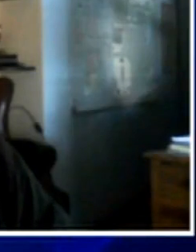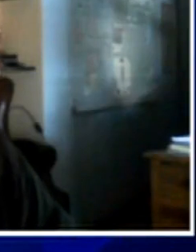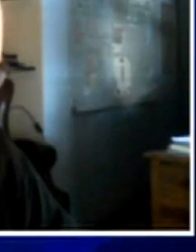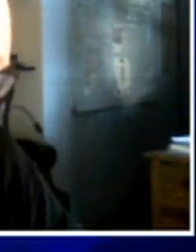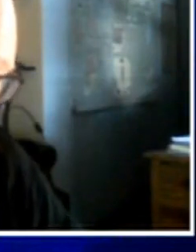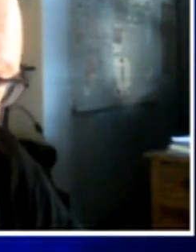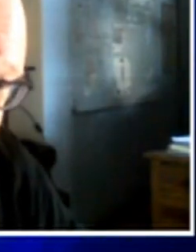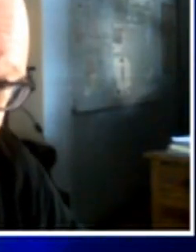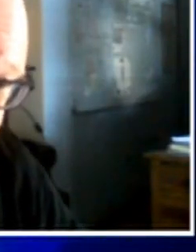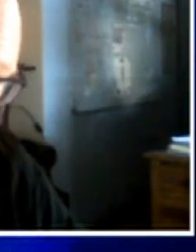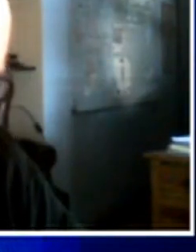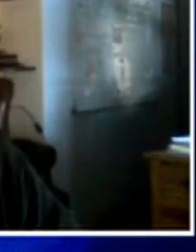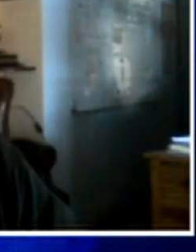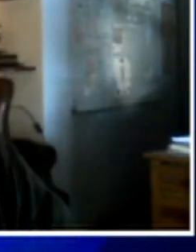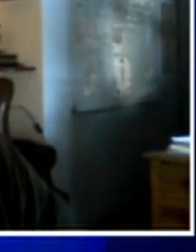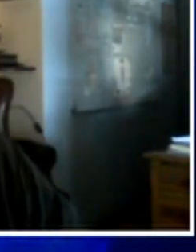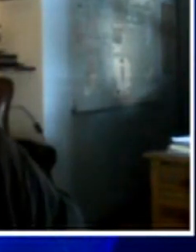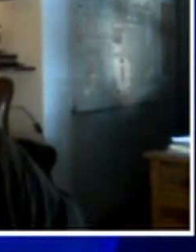Good morning and good morning to you.